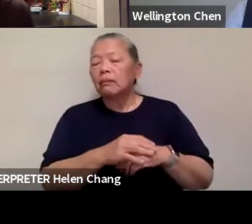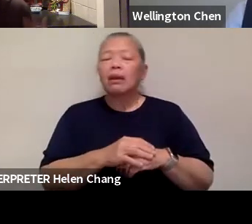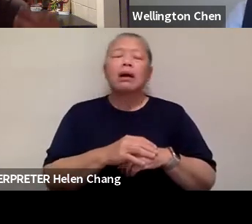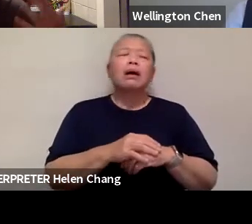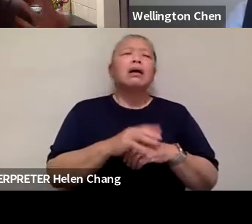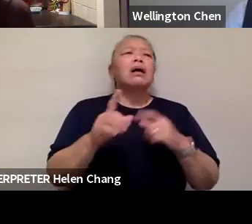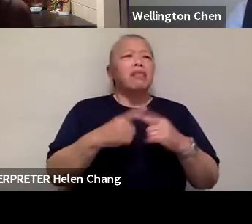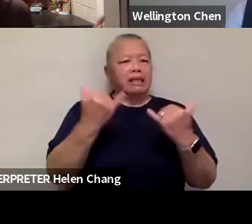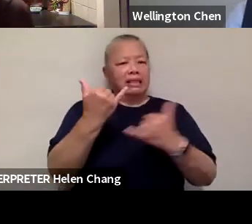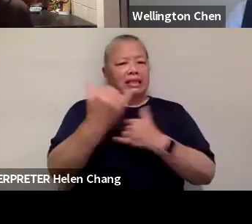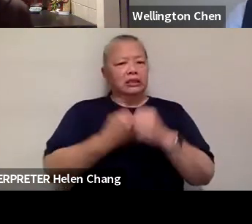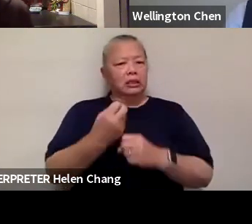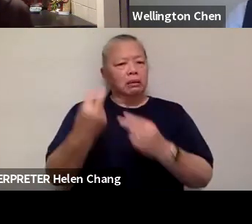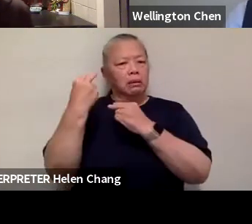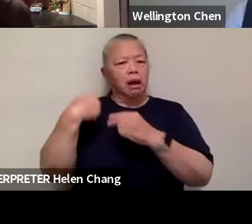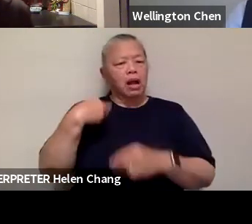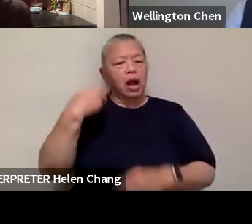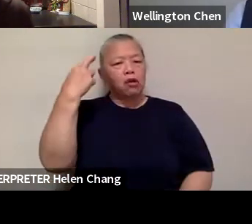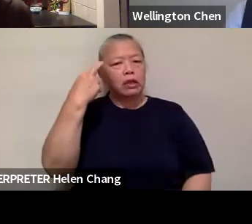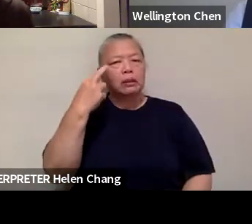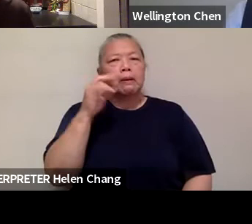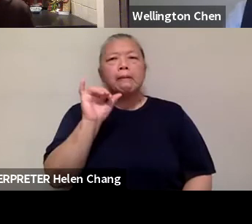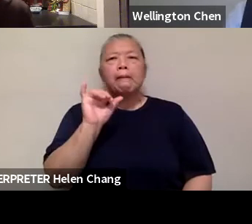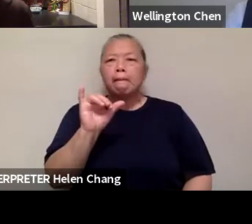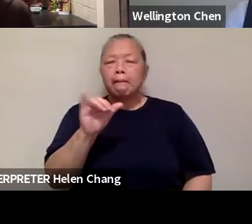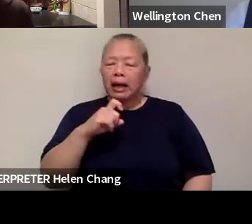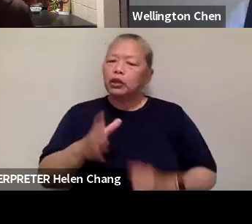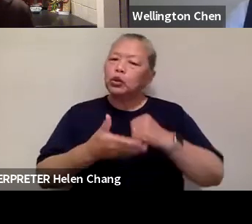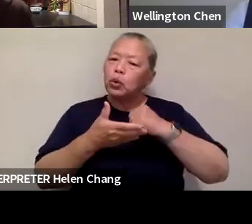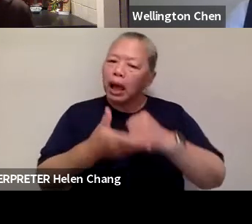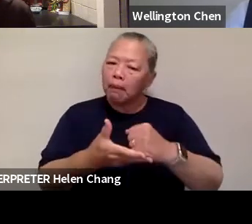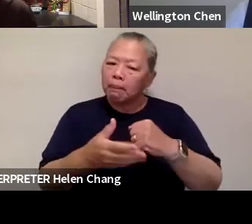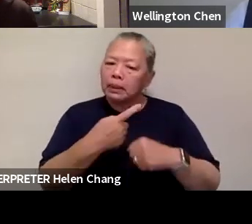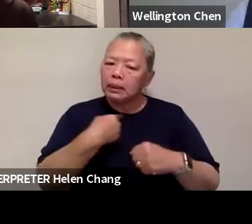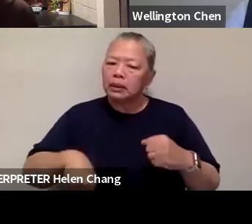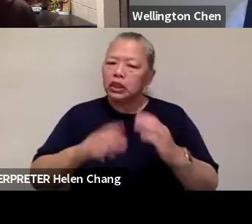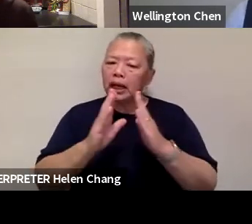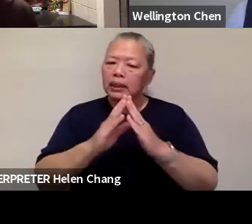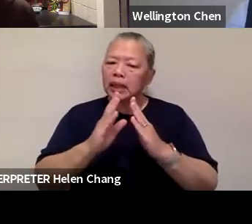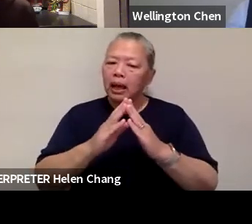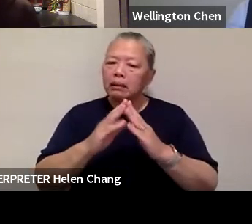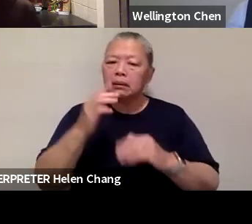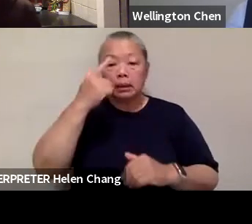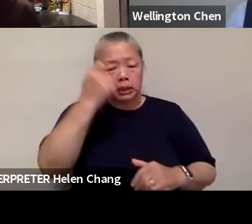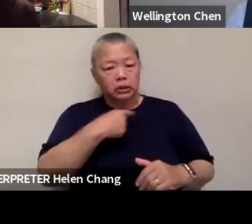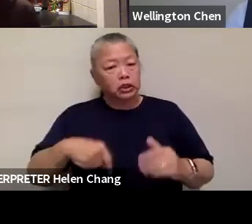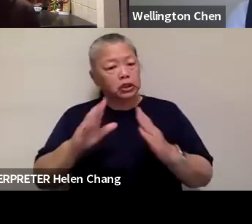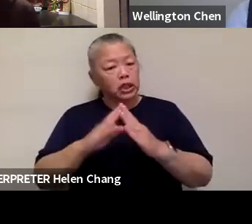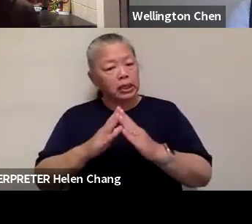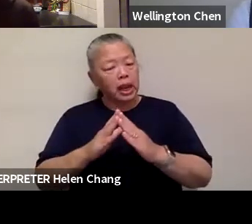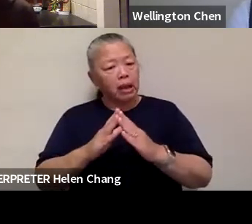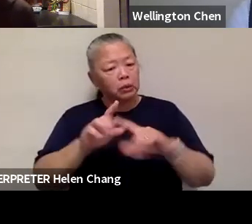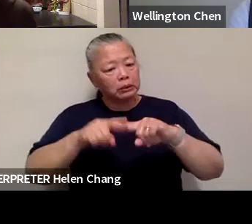I needed to help Chinatown. Chinatown was on life support. And so I have done